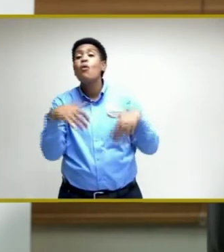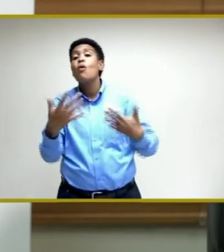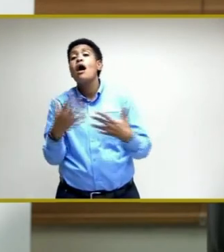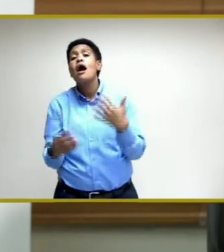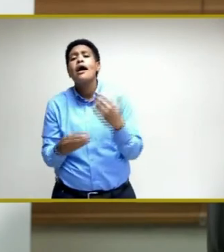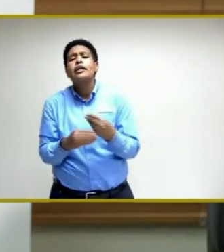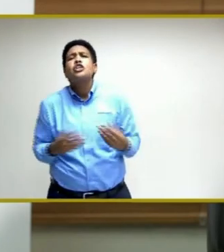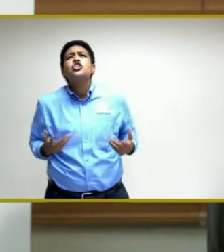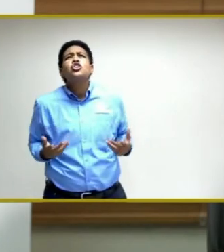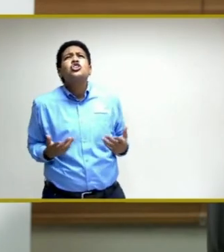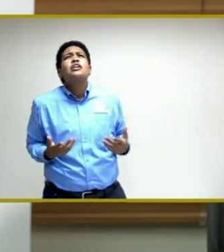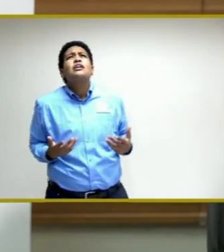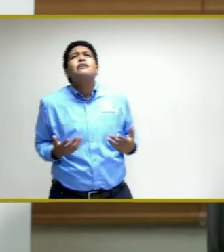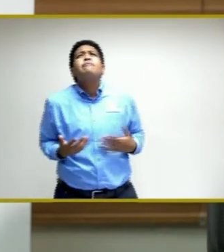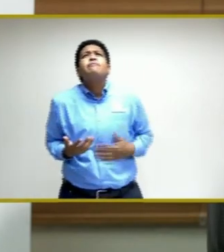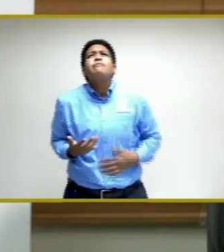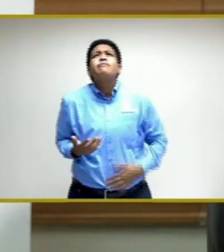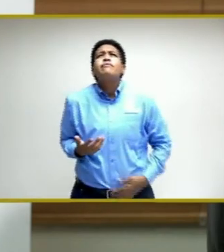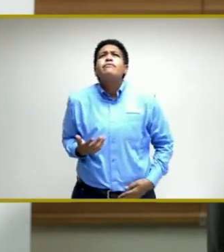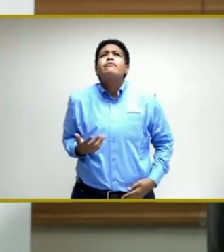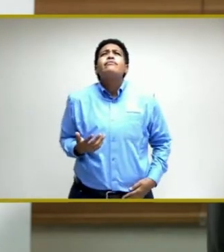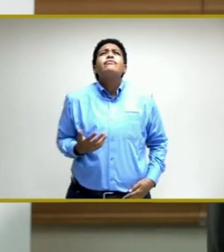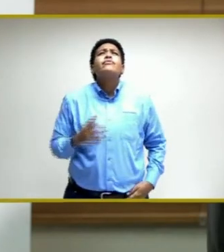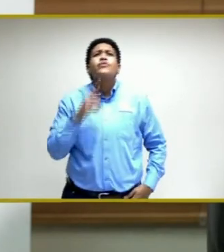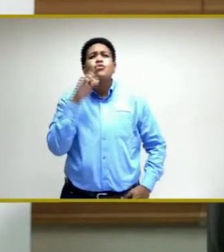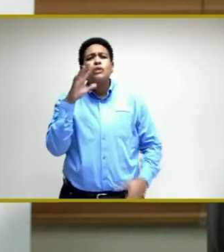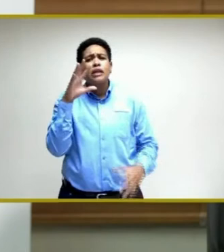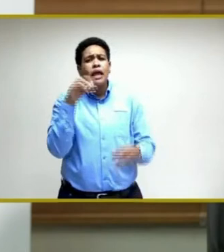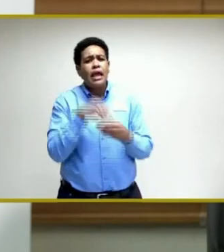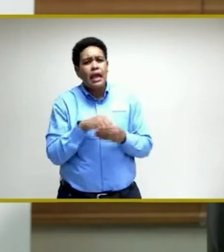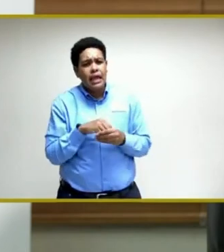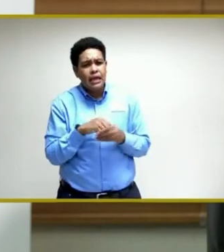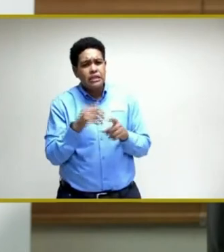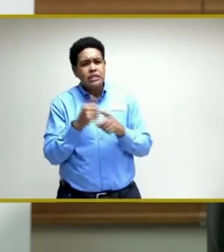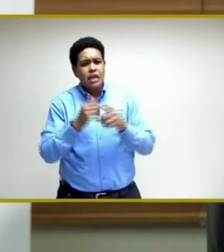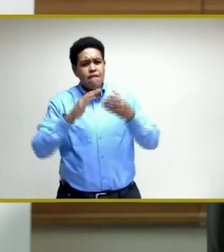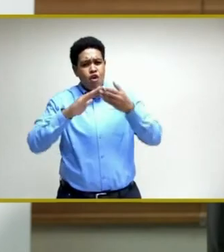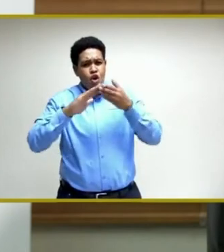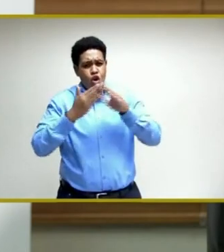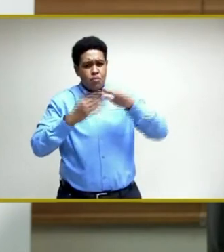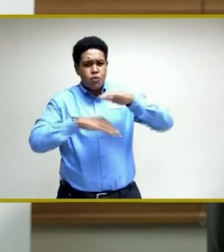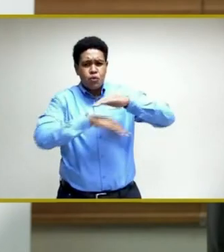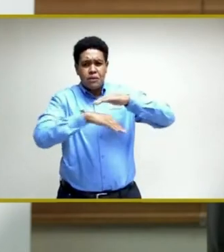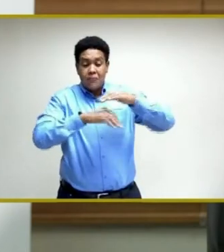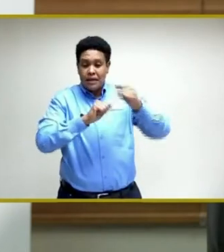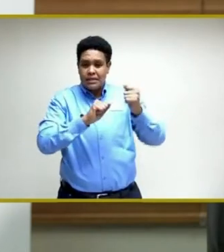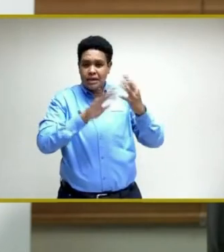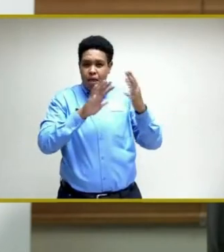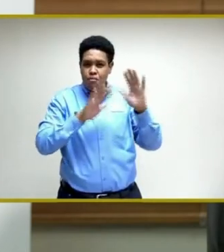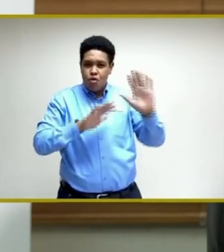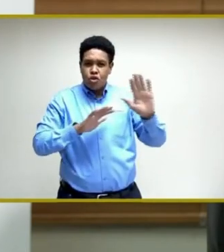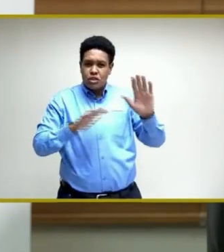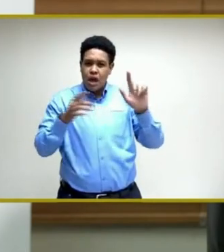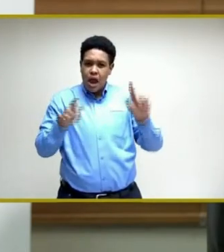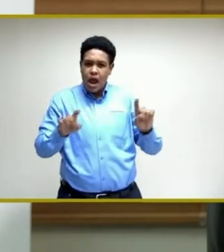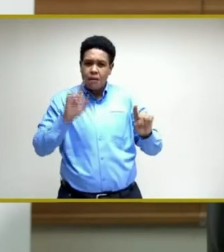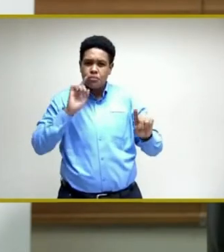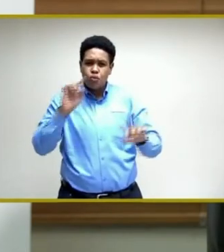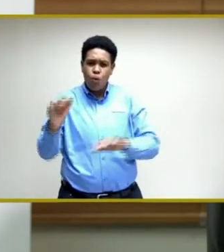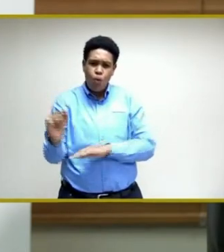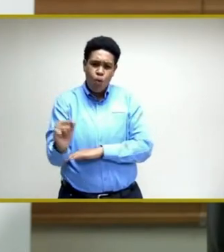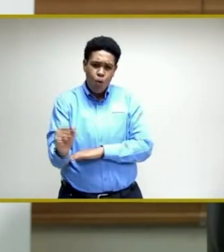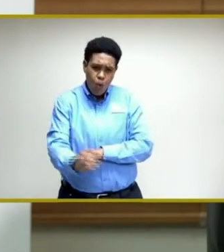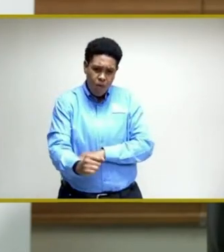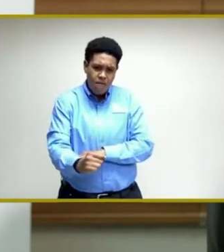also to engage the community-based approach to overcoming